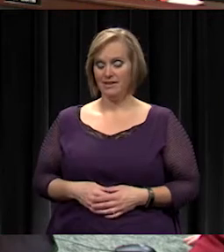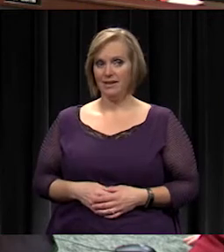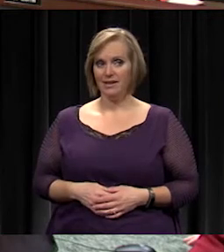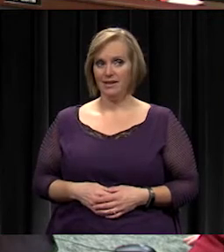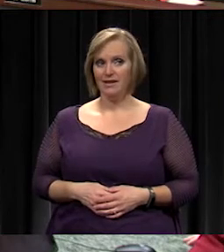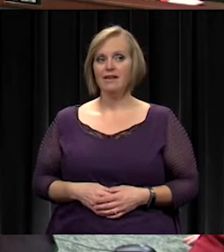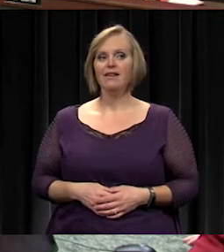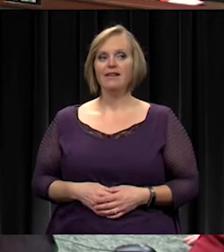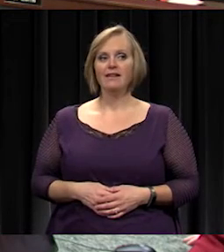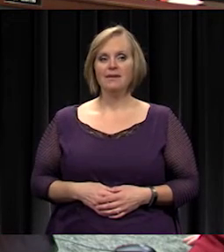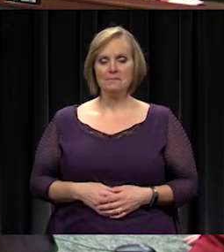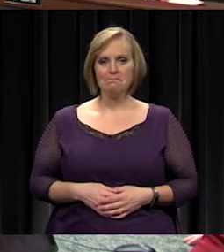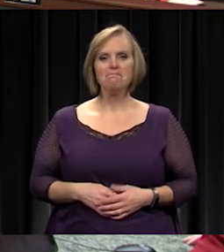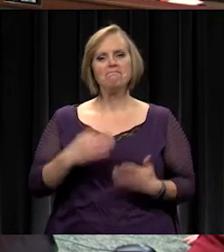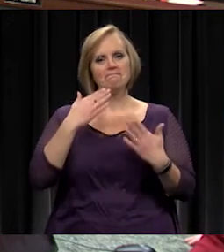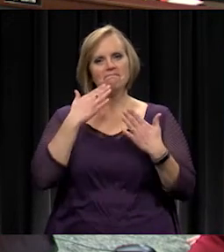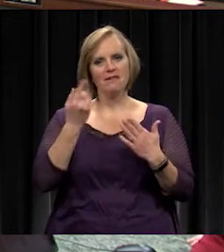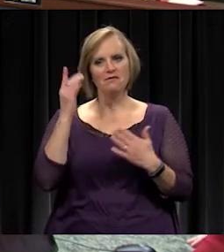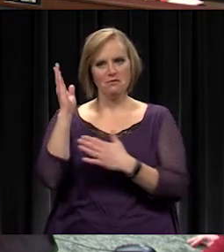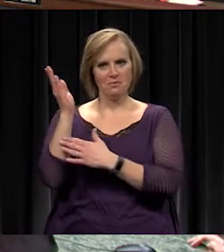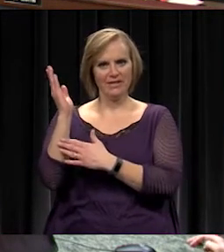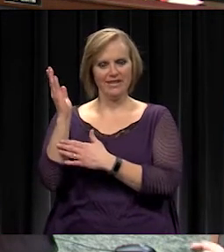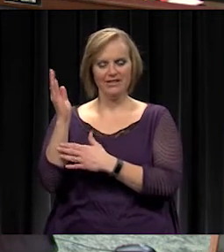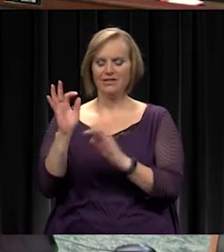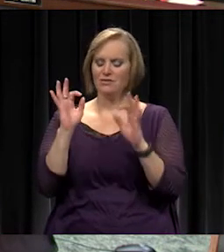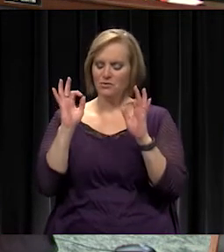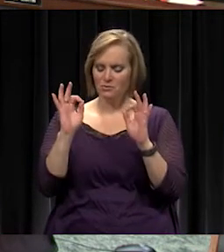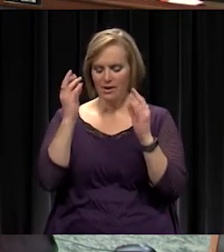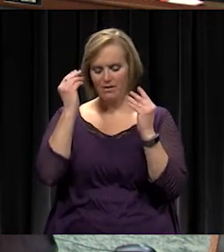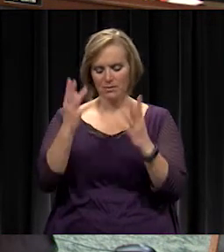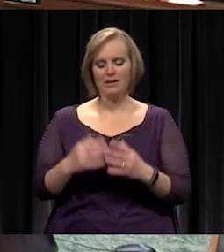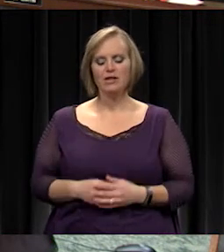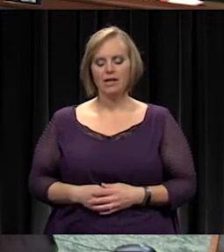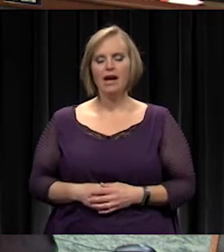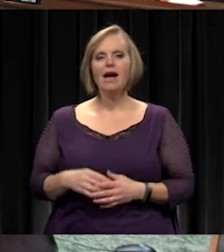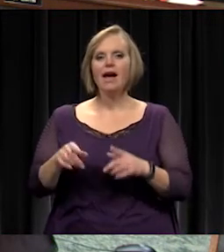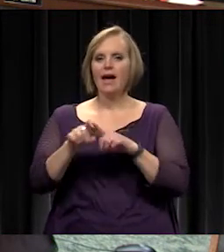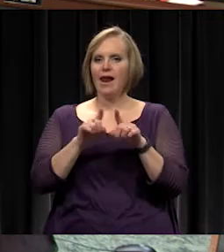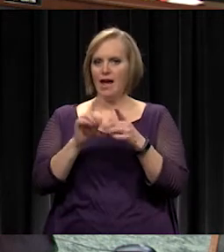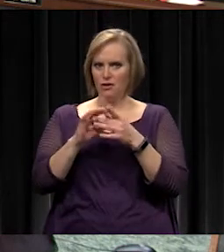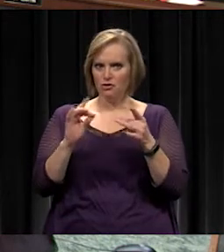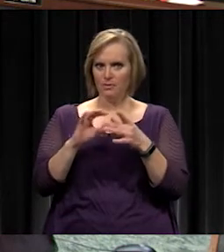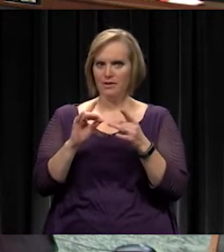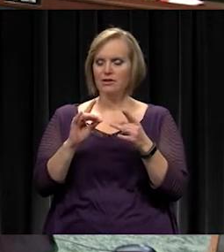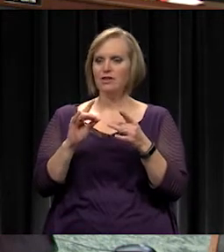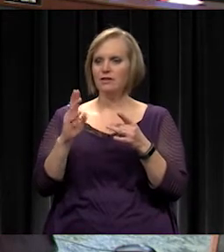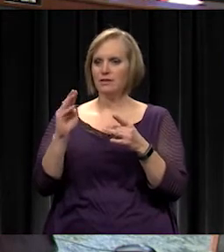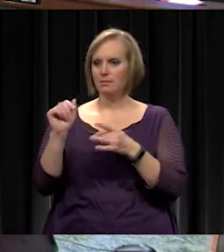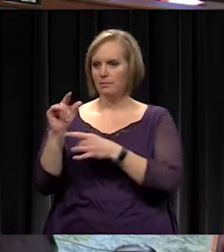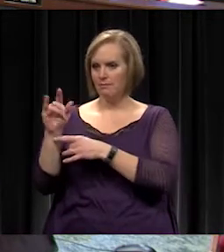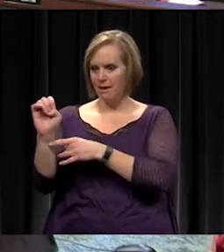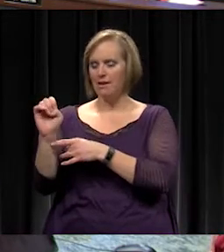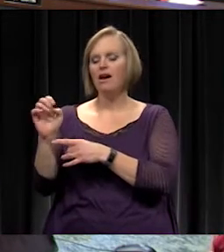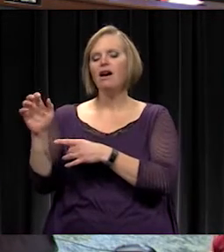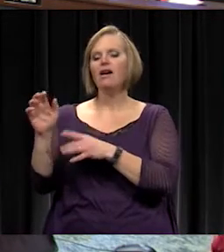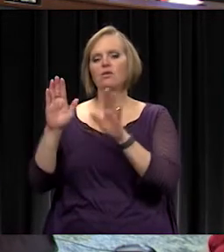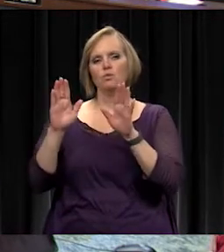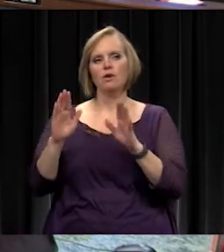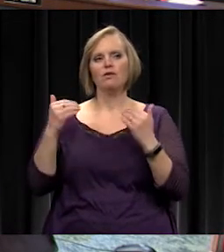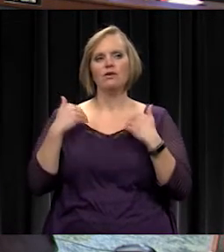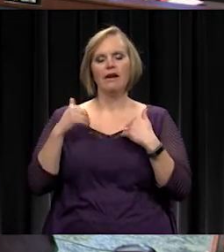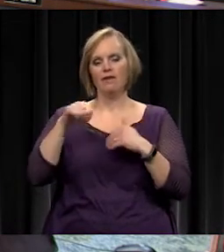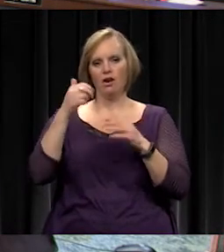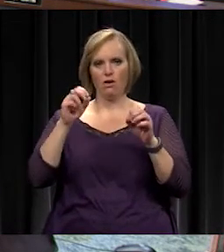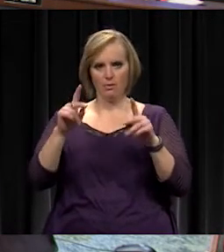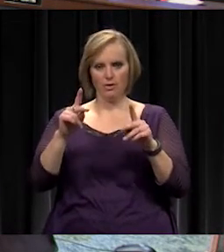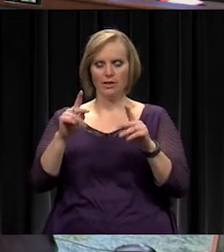Well, this is, thank you for the presentation. This is great. Thank as you mentioned, Maggie, it's great to have another opportunity to be able to communicate out